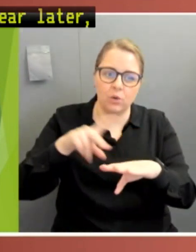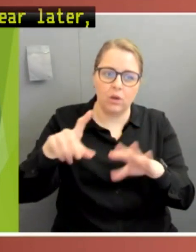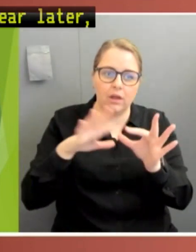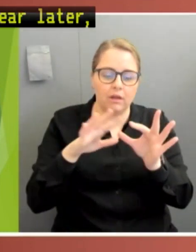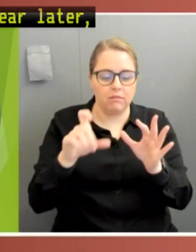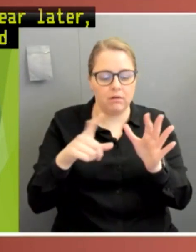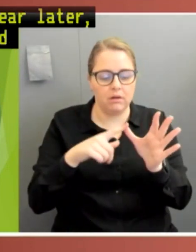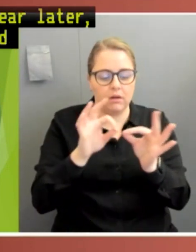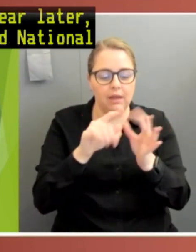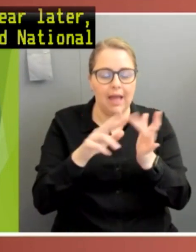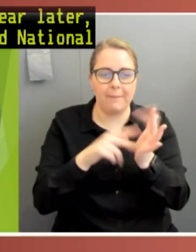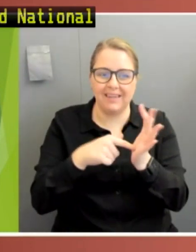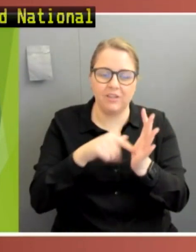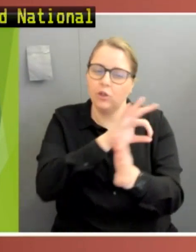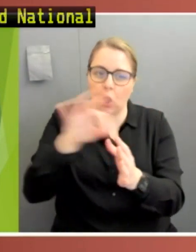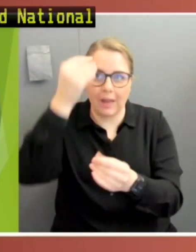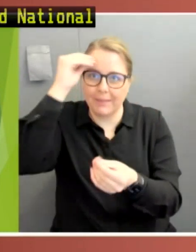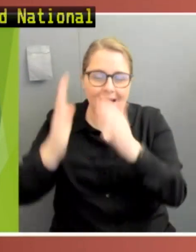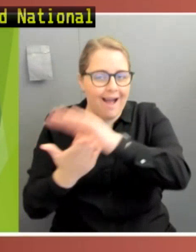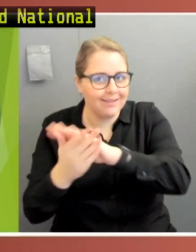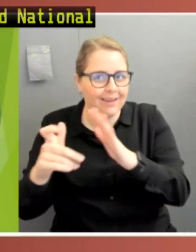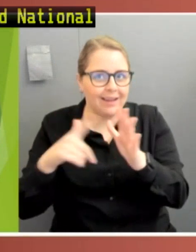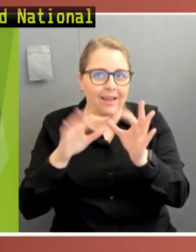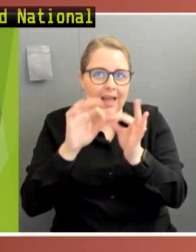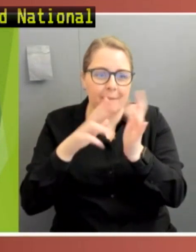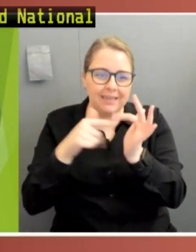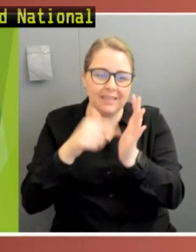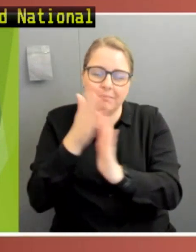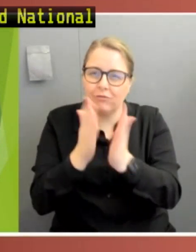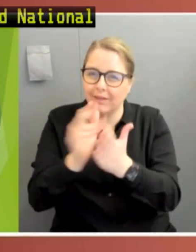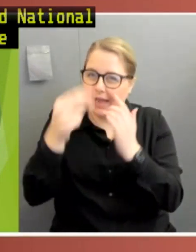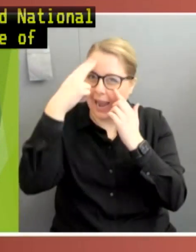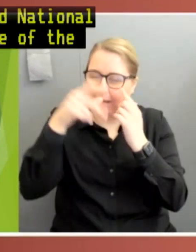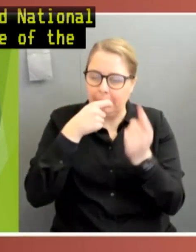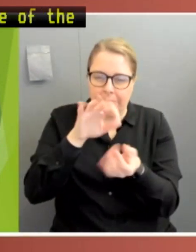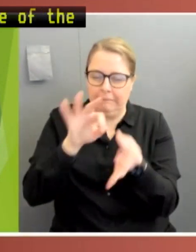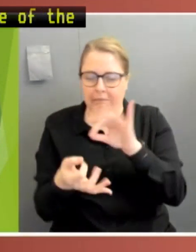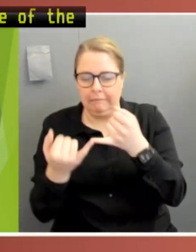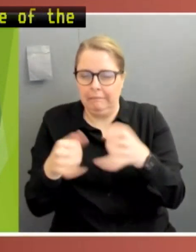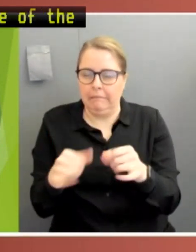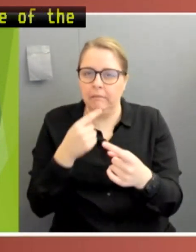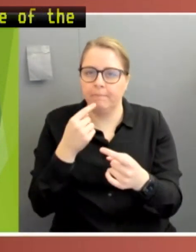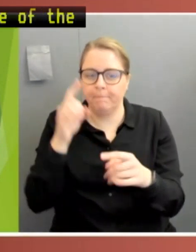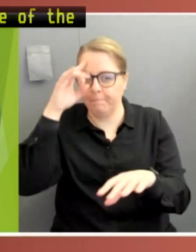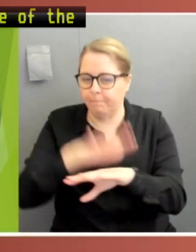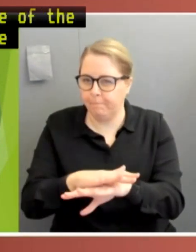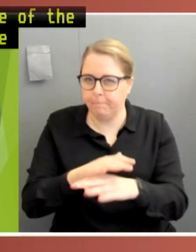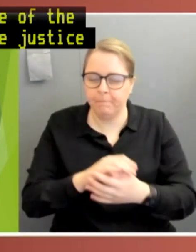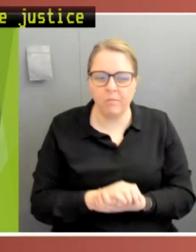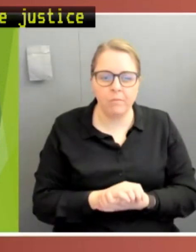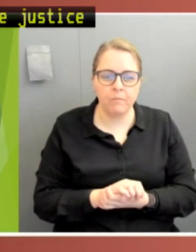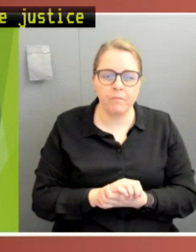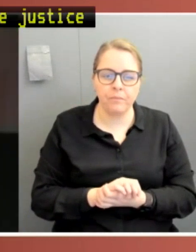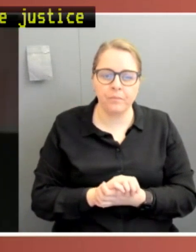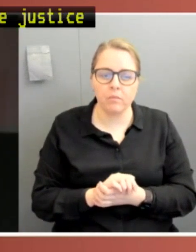Justice White explained that the mere use of the name National Cabinet does not of itself have the effect of making a group of persons using the name a Committee of the Cabinet.